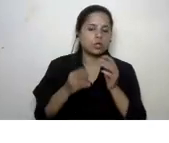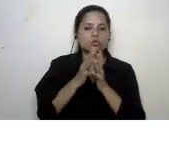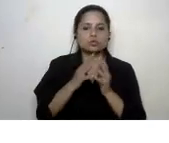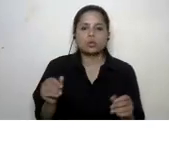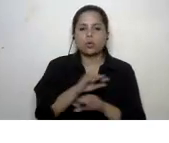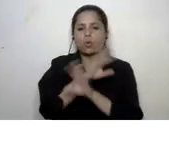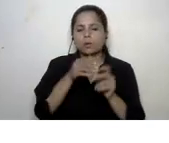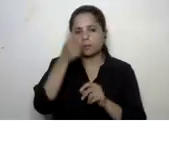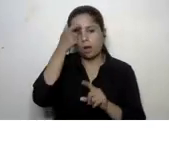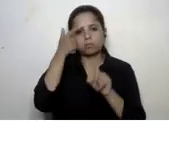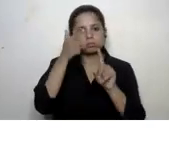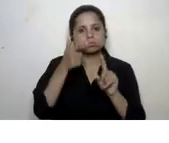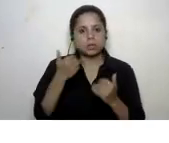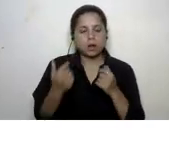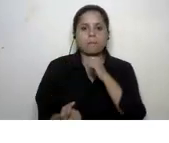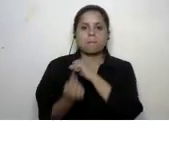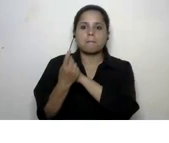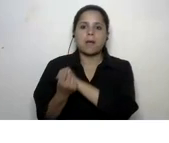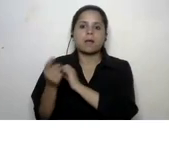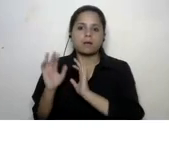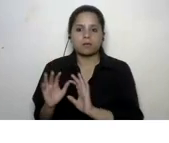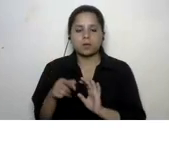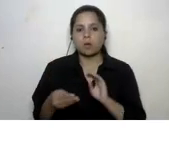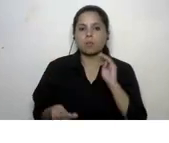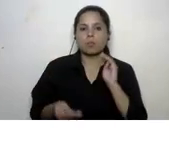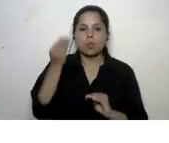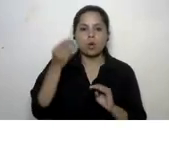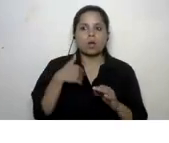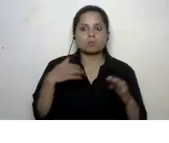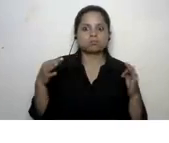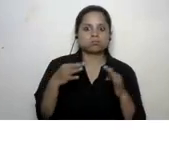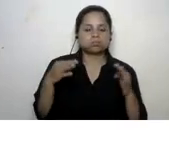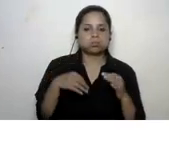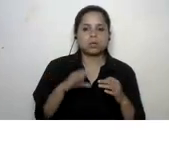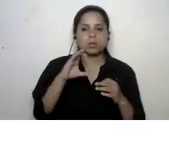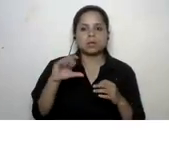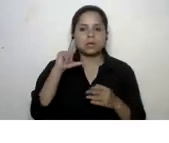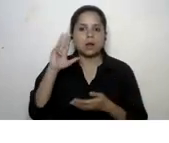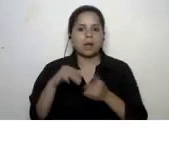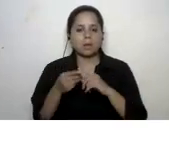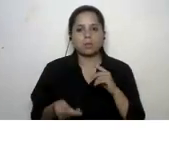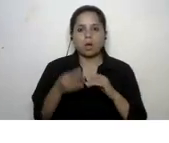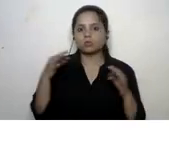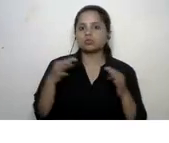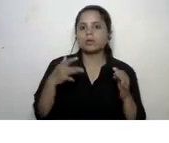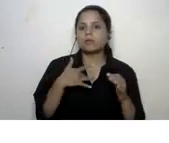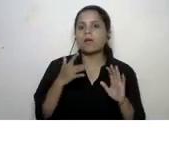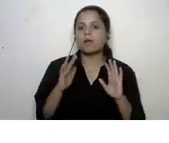huge issues which are coming up now and becoming more and more frightening the climate change issue is becoming more and more frightening